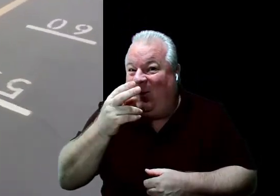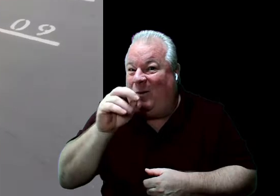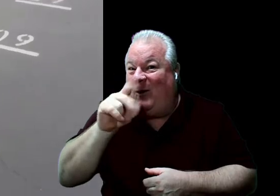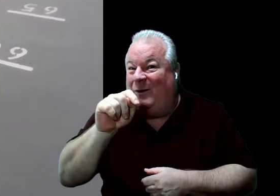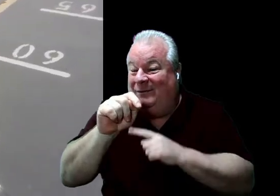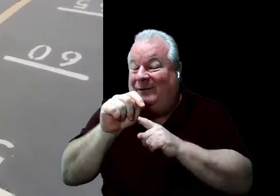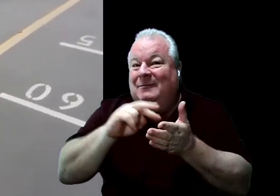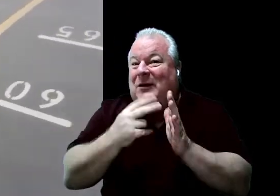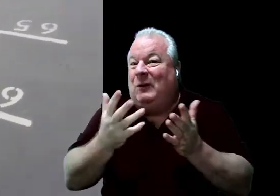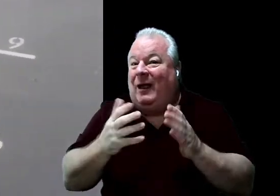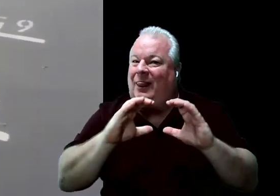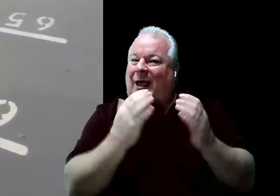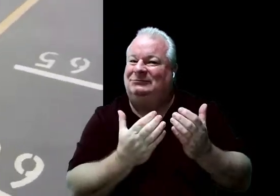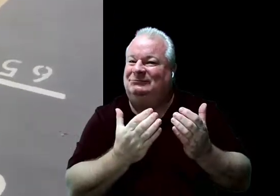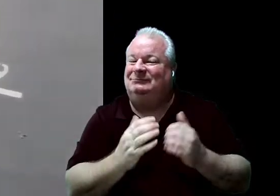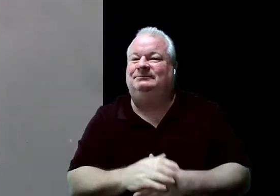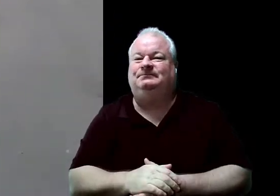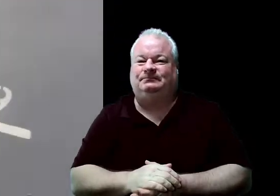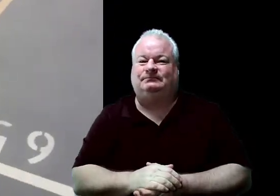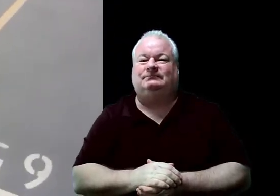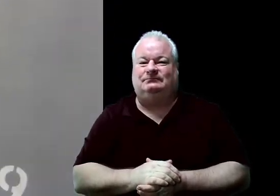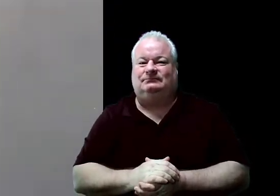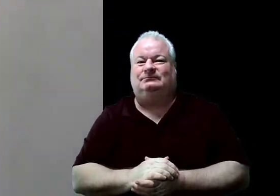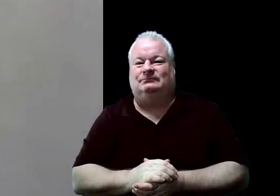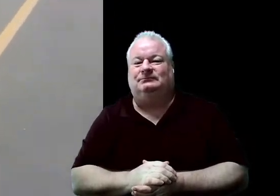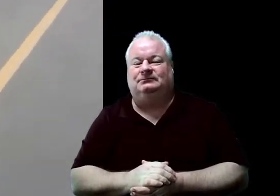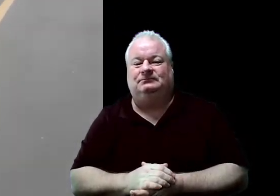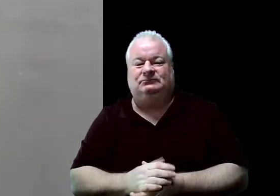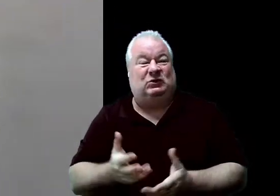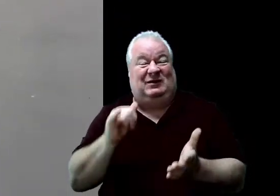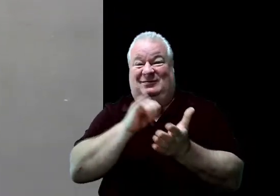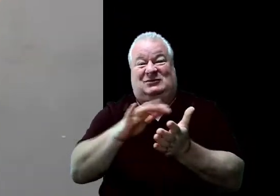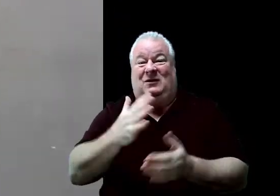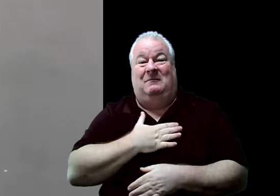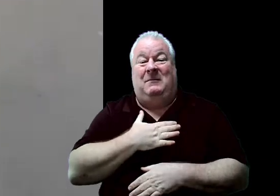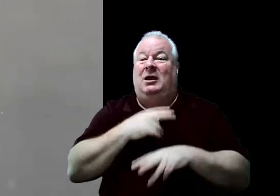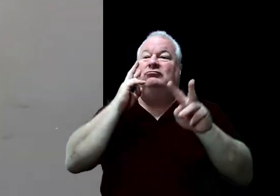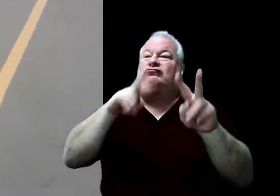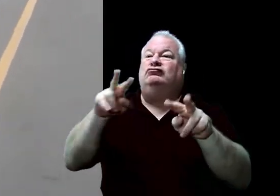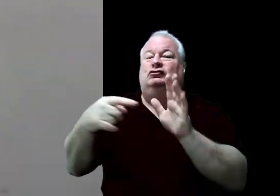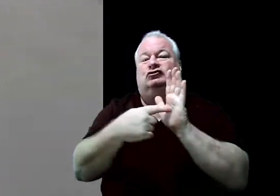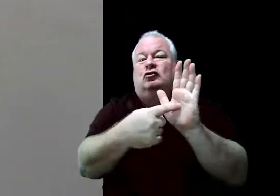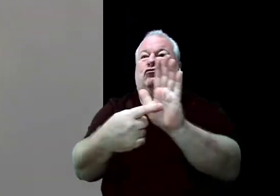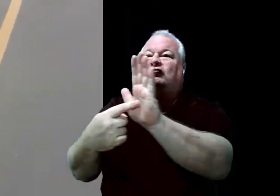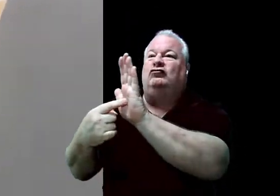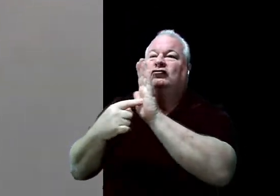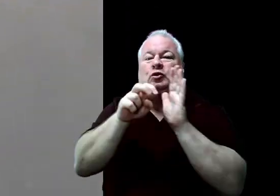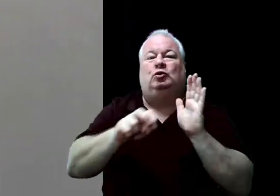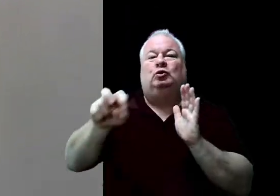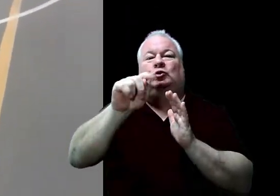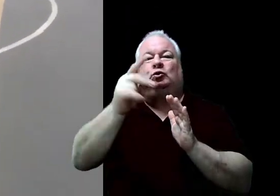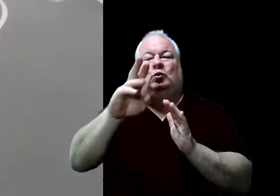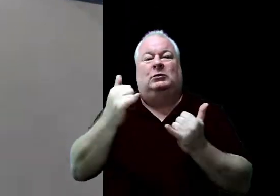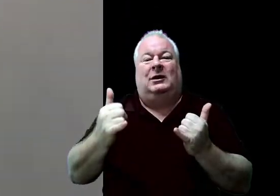And cohort means class. So that's the end of our tour today. We talked about